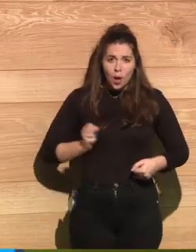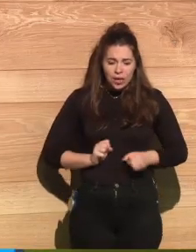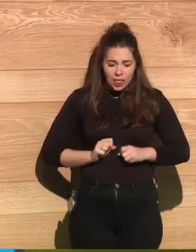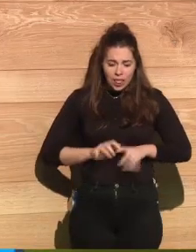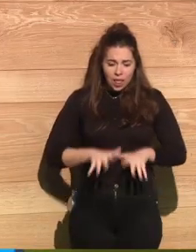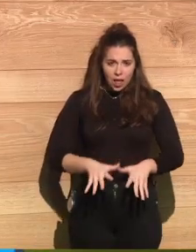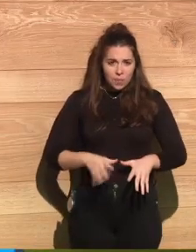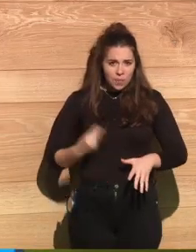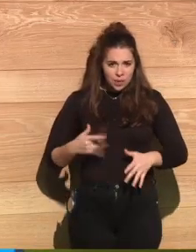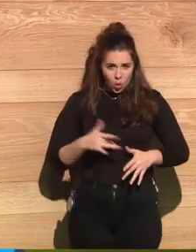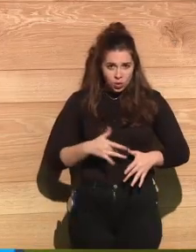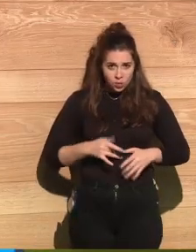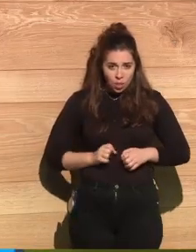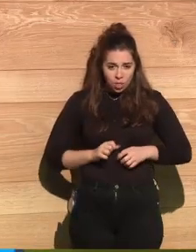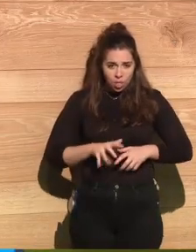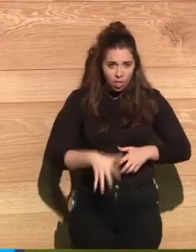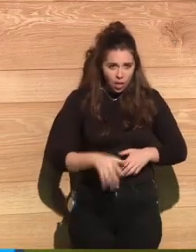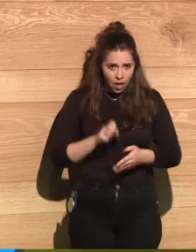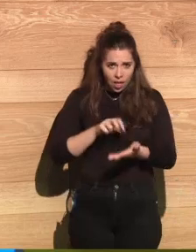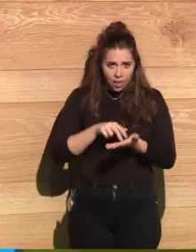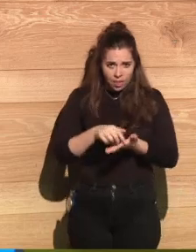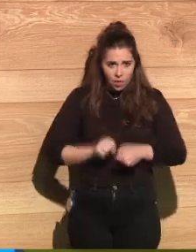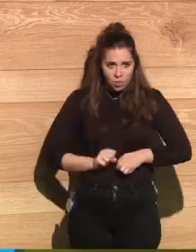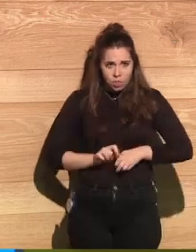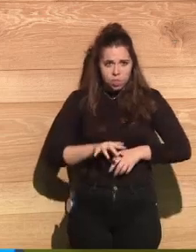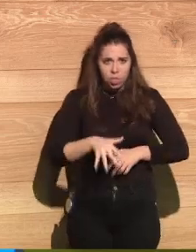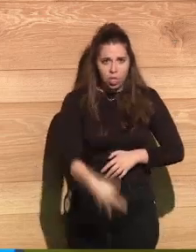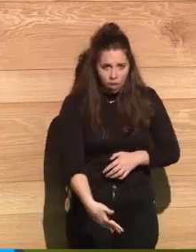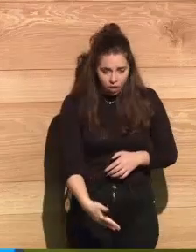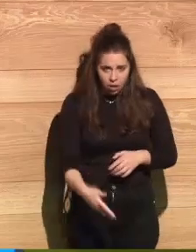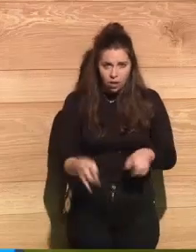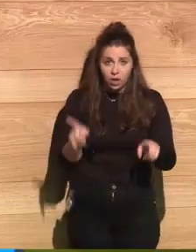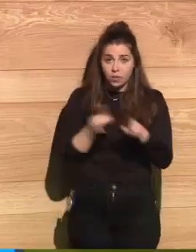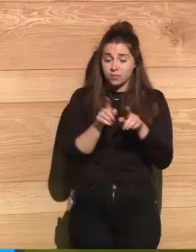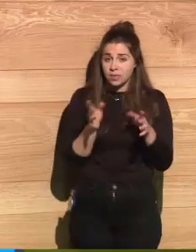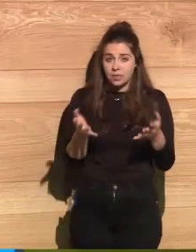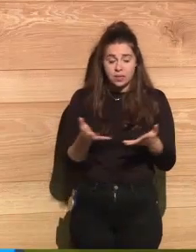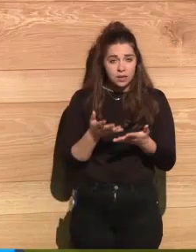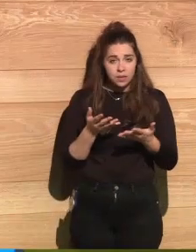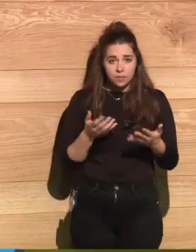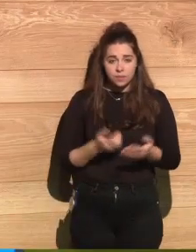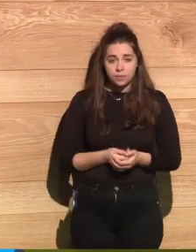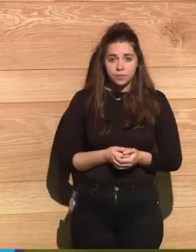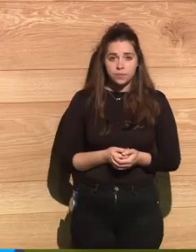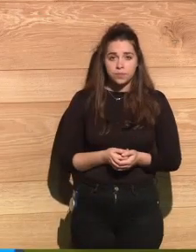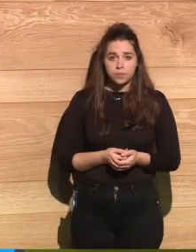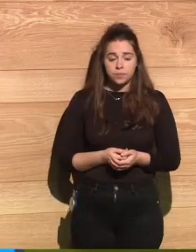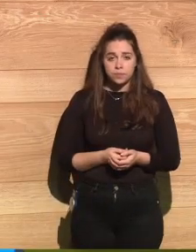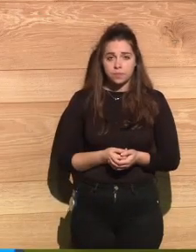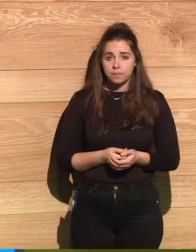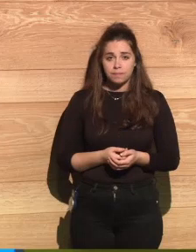Nobody had that kind of physical and psychological strength. They simply